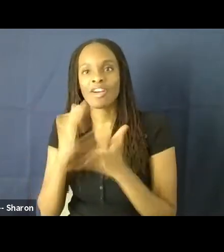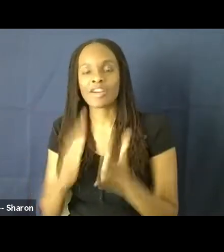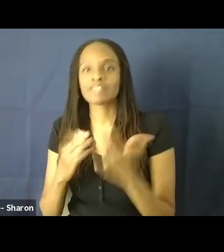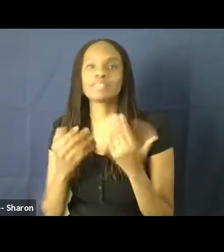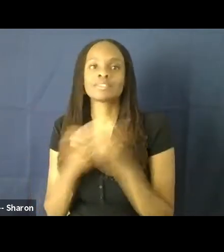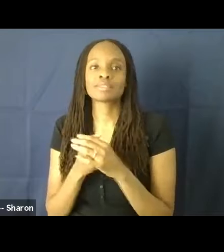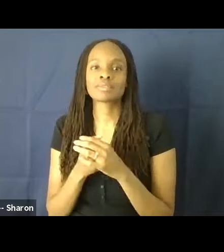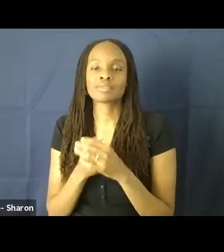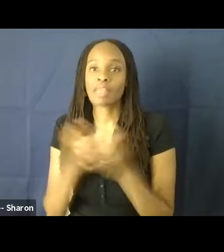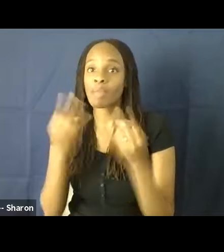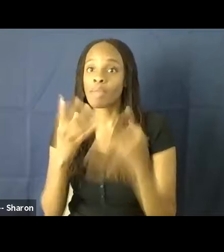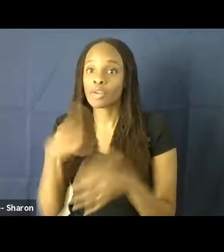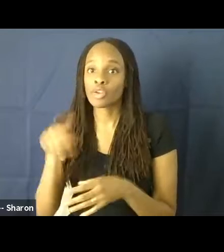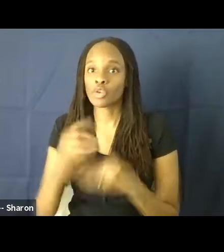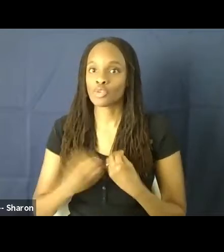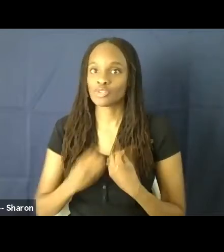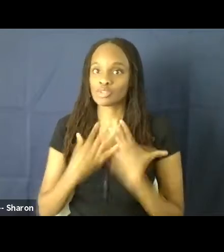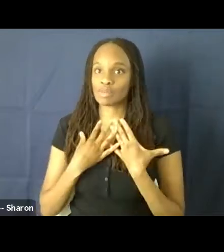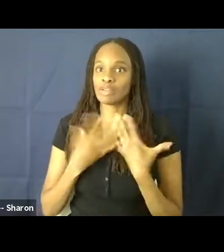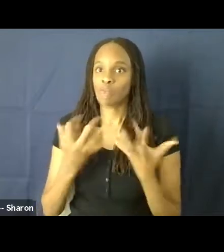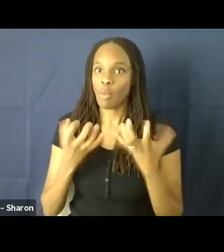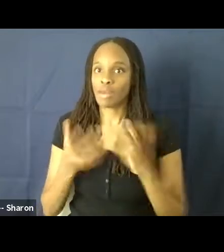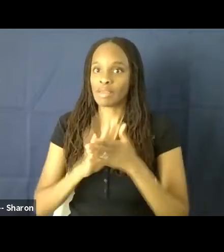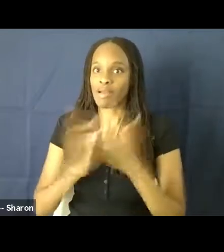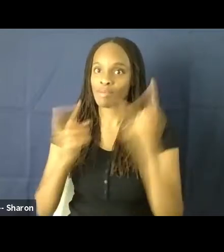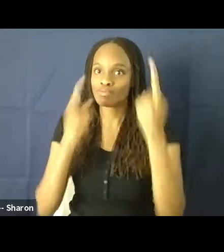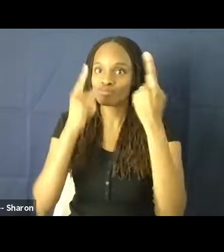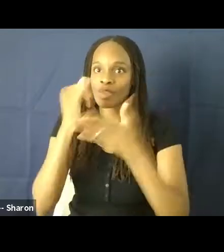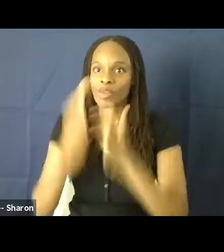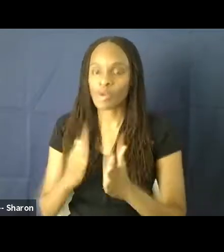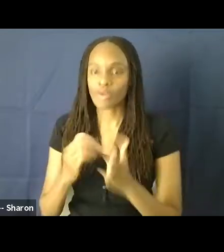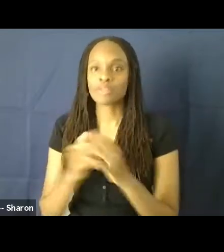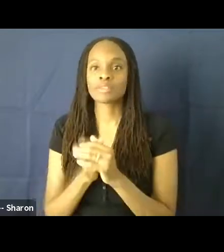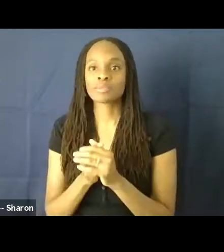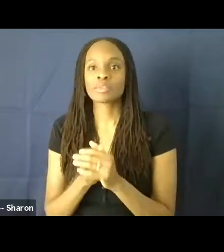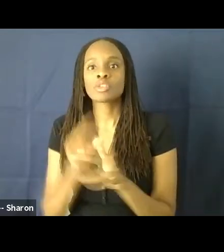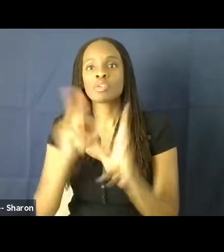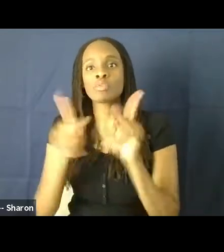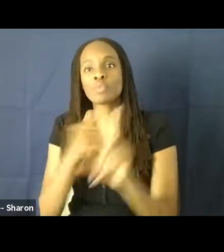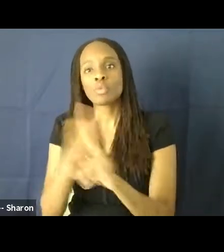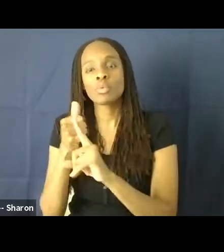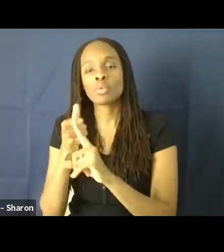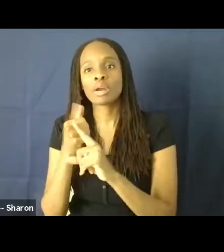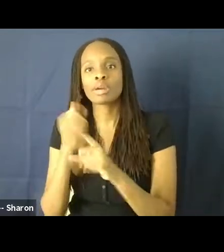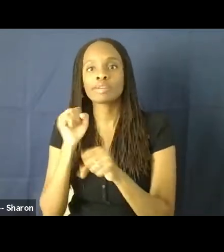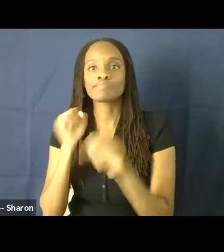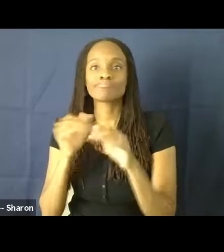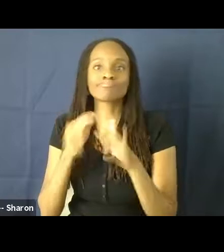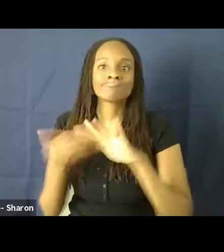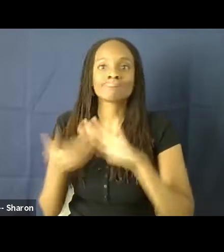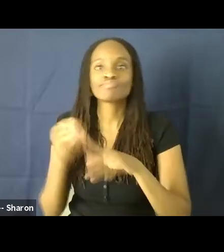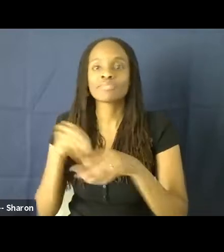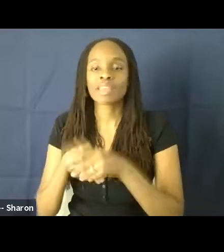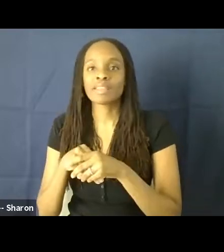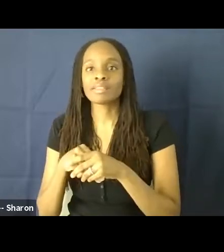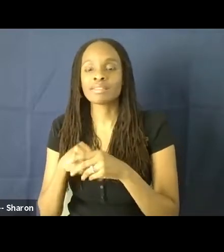artists and allies within the industry. These are people who are operating the industry like myself. I'm an executive